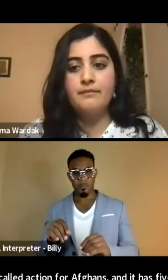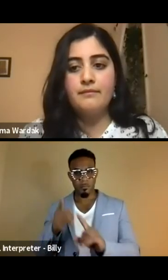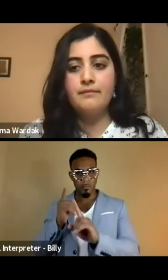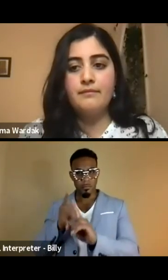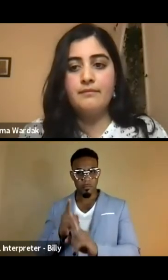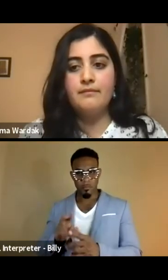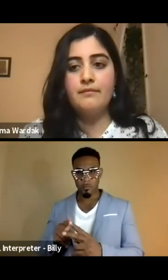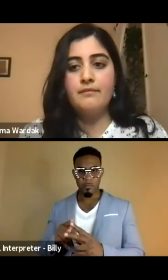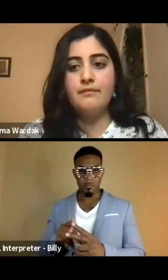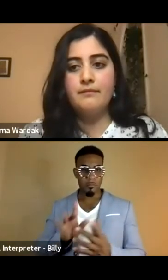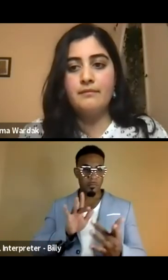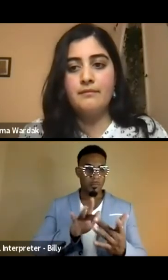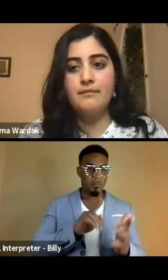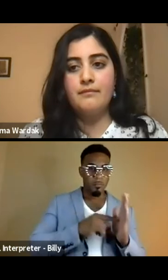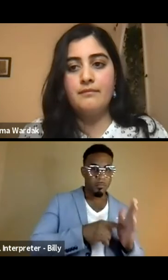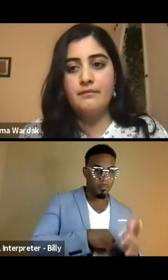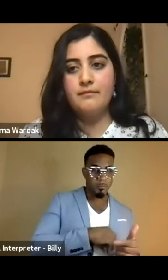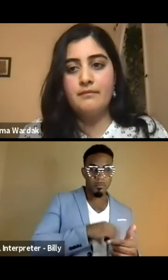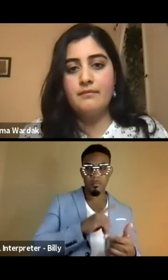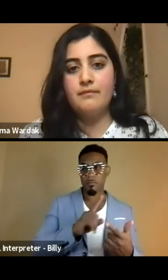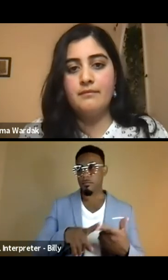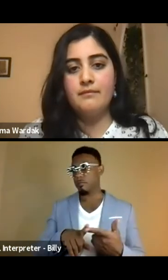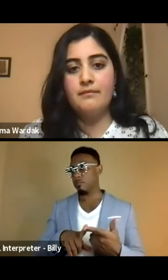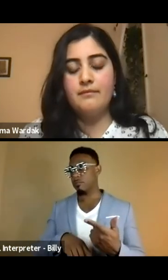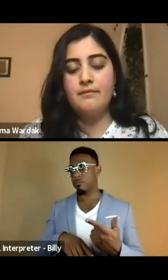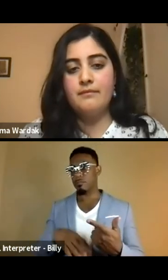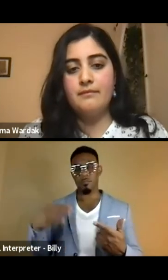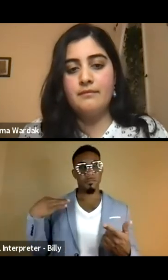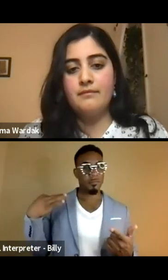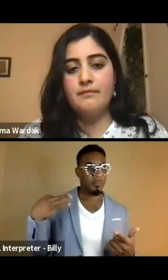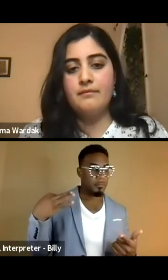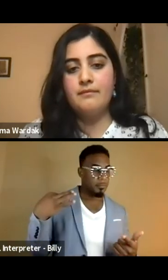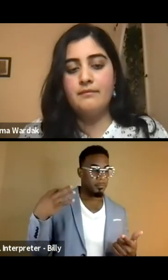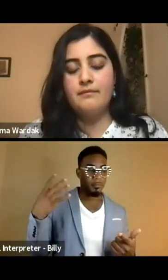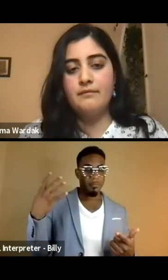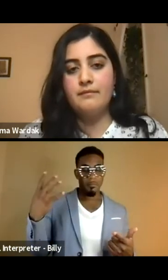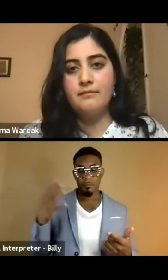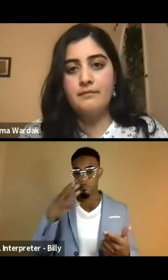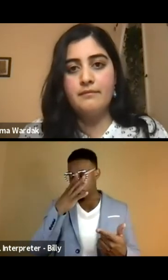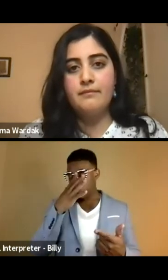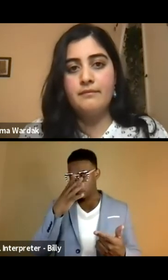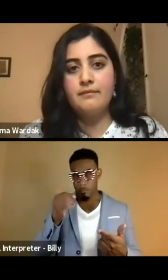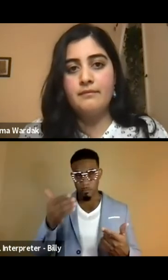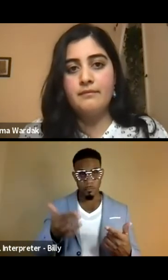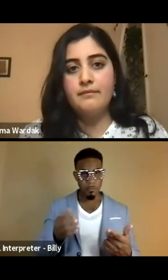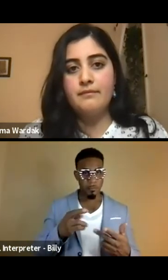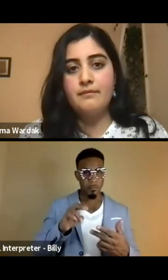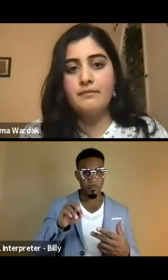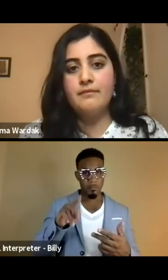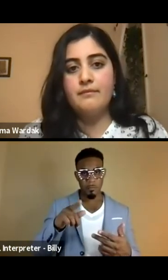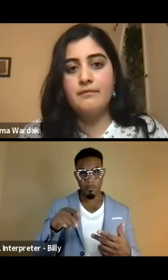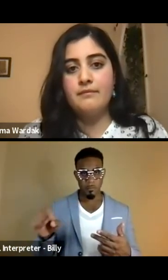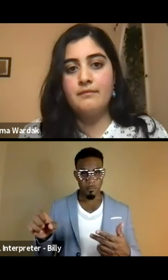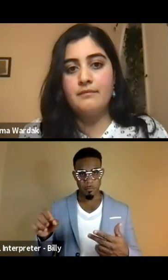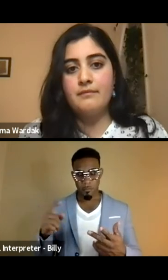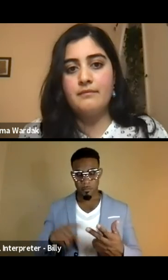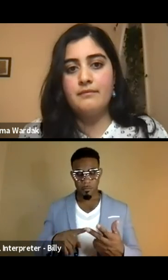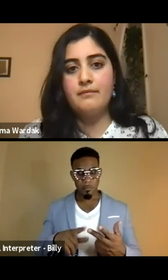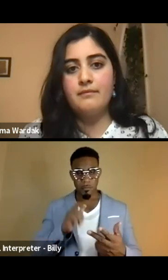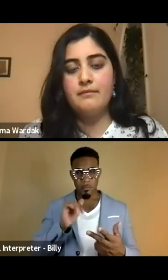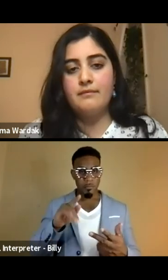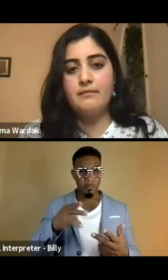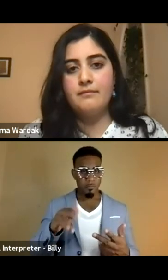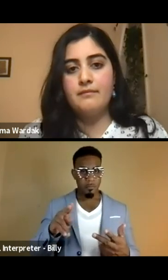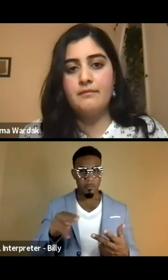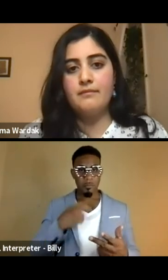whether it's to contact your representatives or to volunteer, um, to welcome refugees, to update Afghan